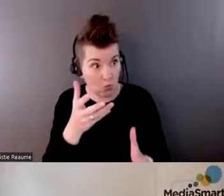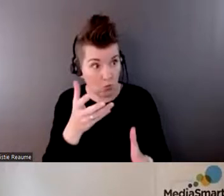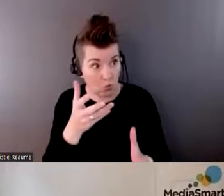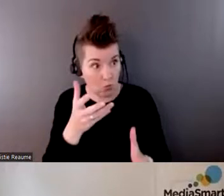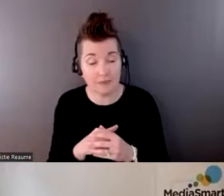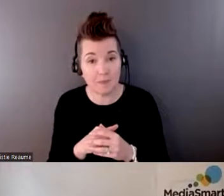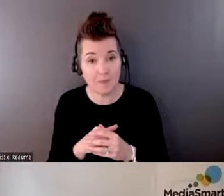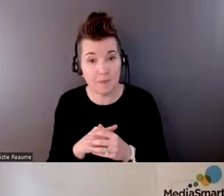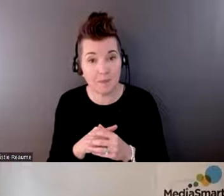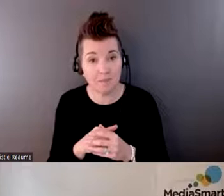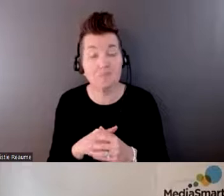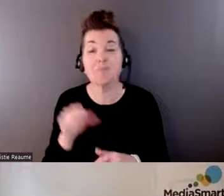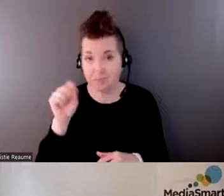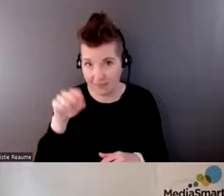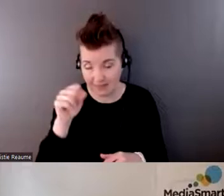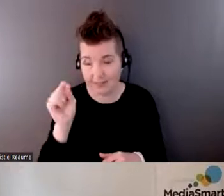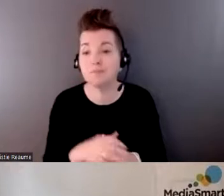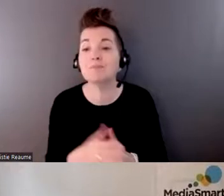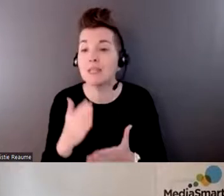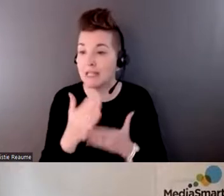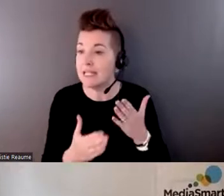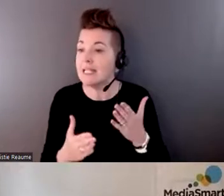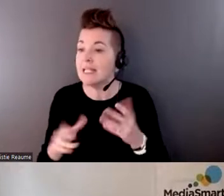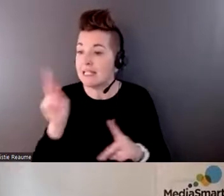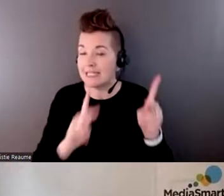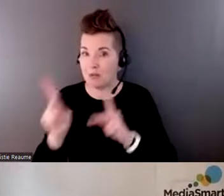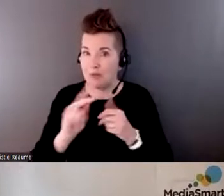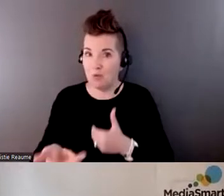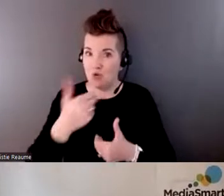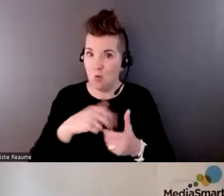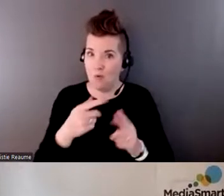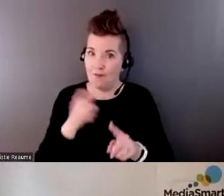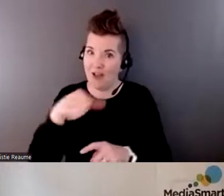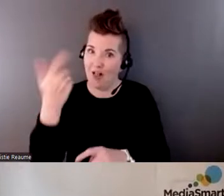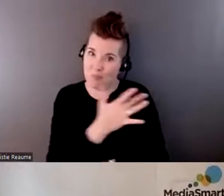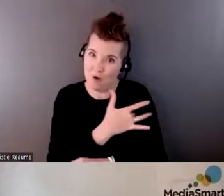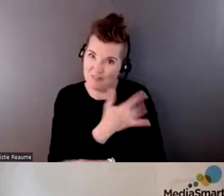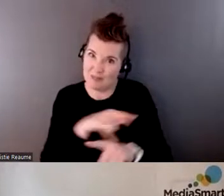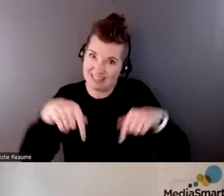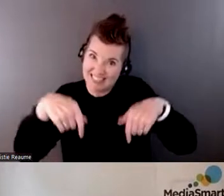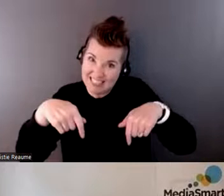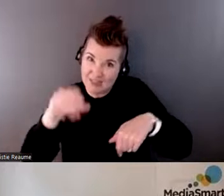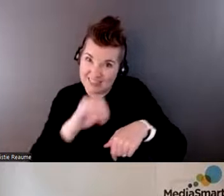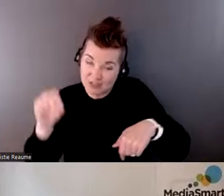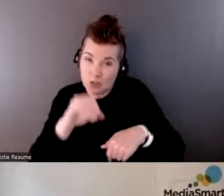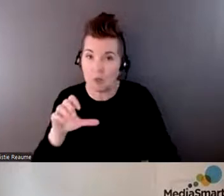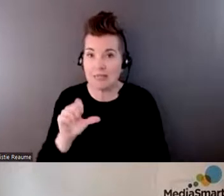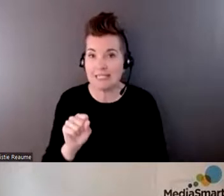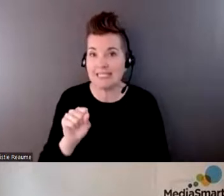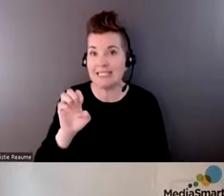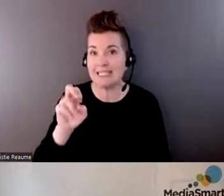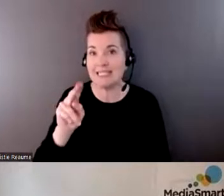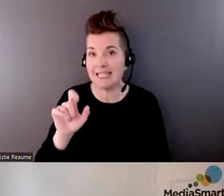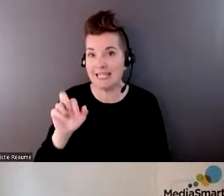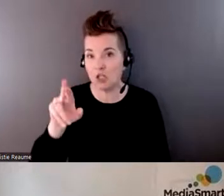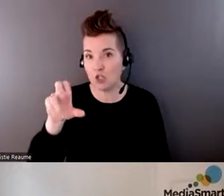Yeah. So I know we have people joining us from different provinces, but in Ontario, we have, uh, that program, Seniors Without Walls, um, that, that,